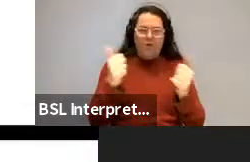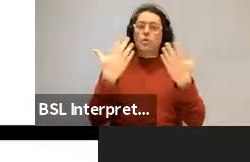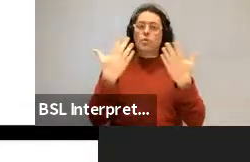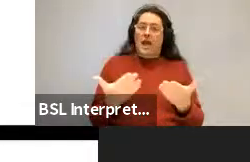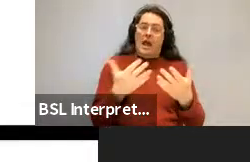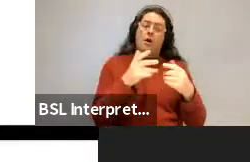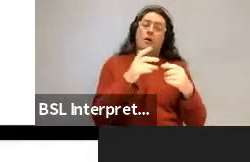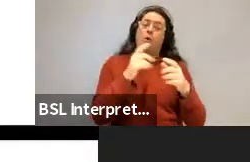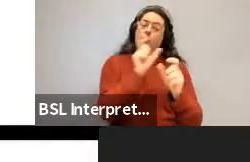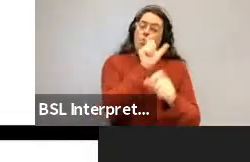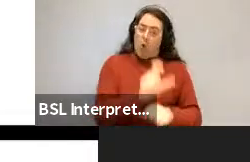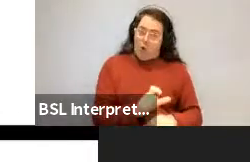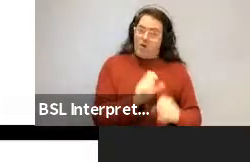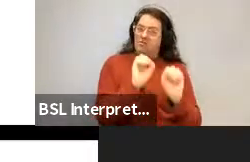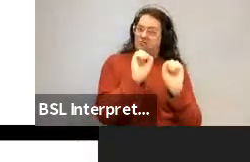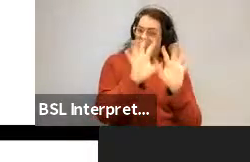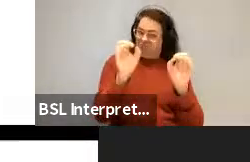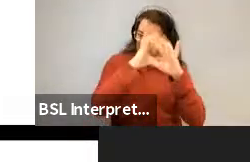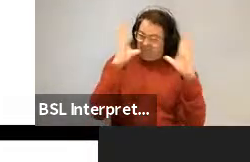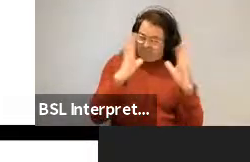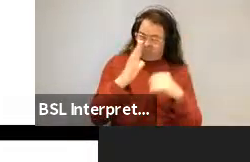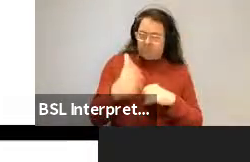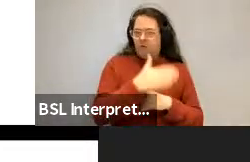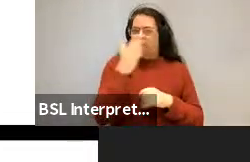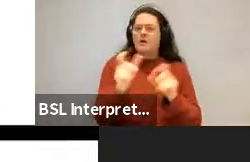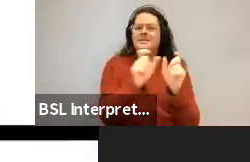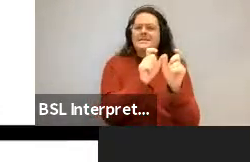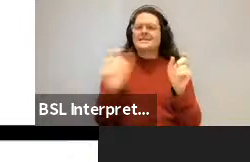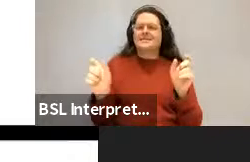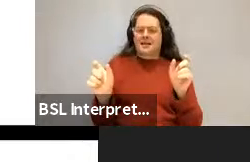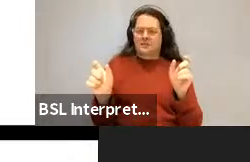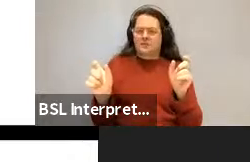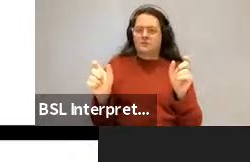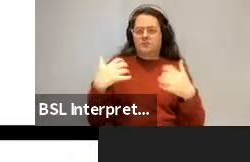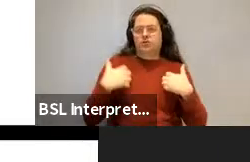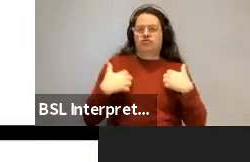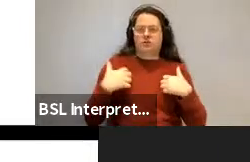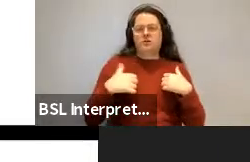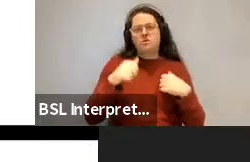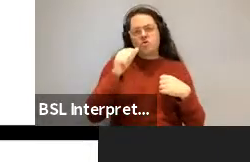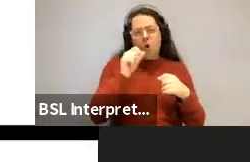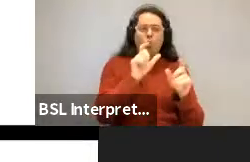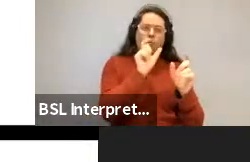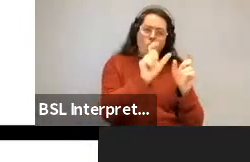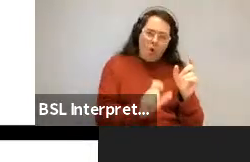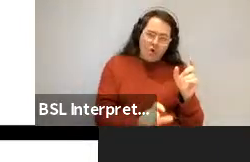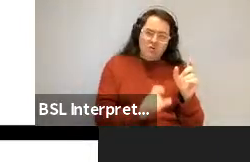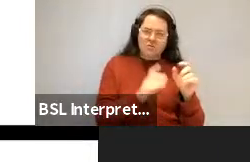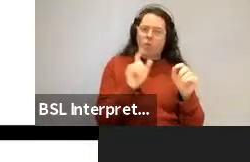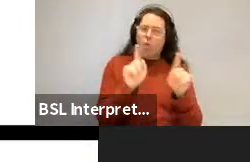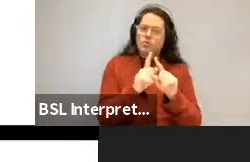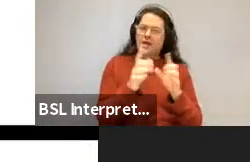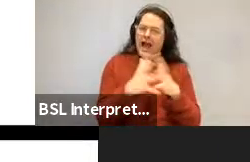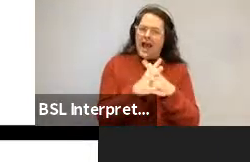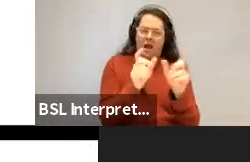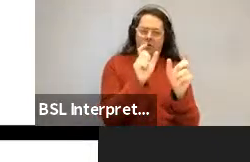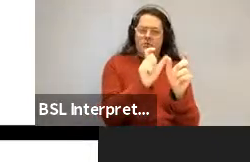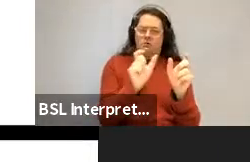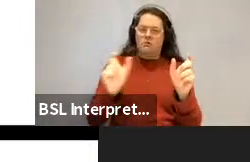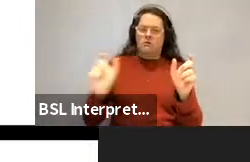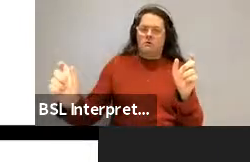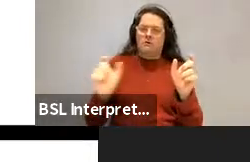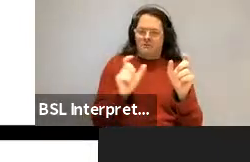syntax. We don't just work on words, words are super interesting, but we also work on how words get put together